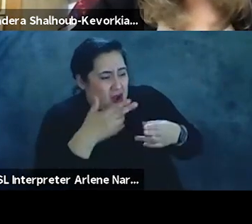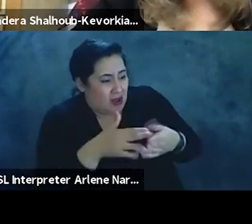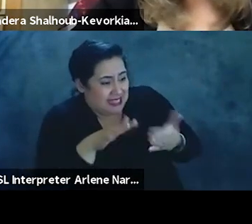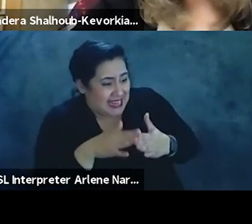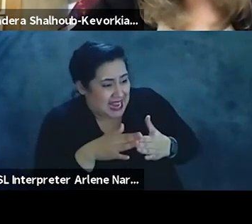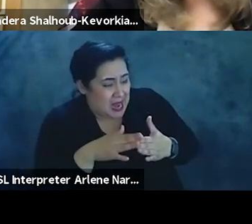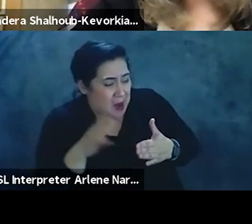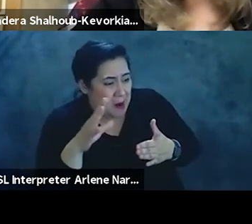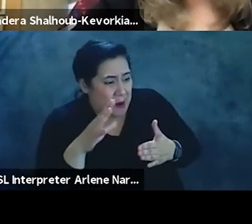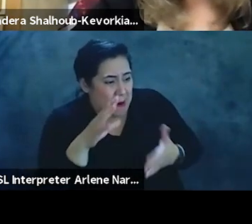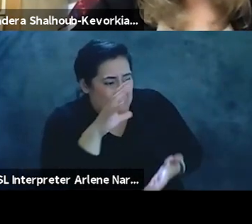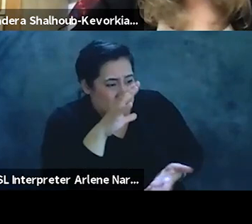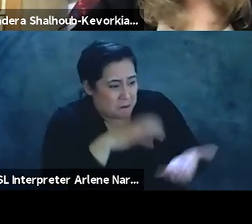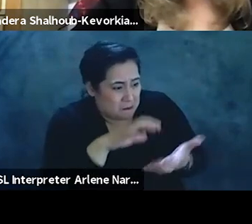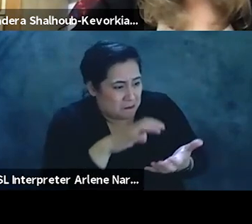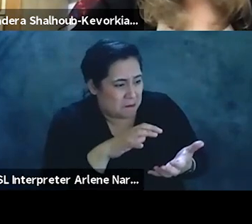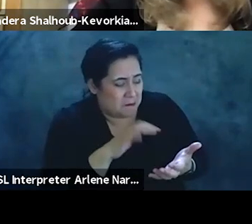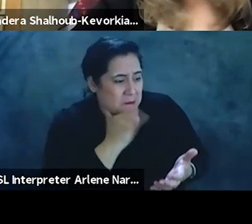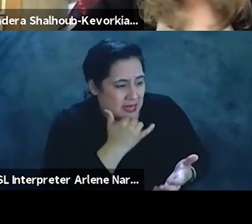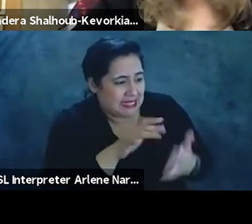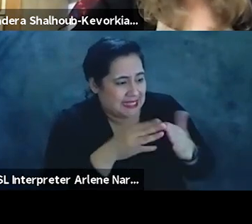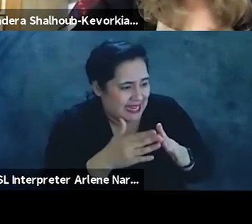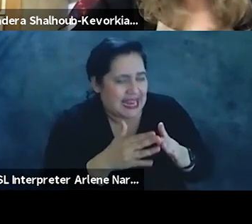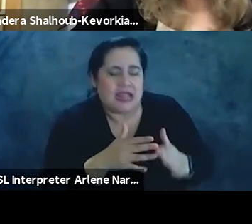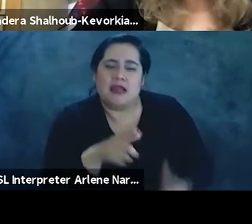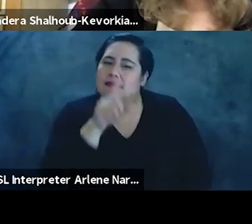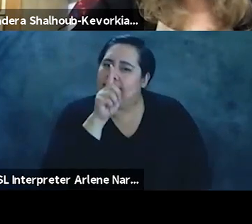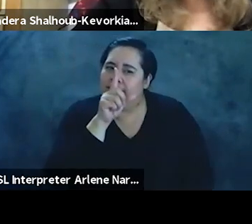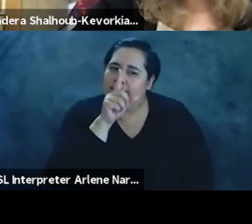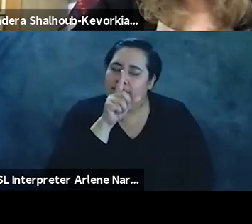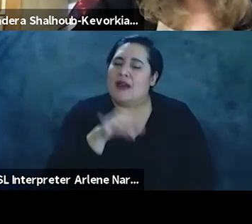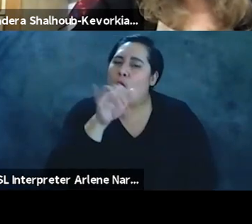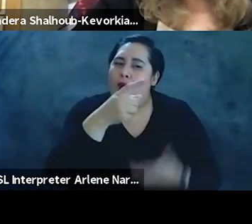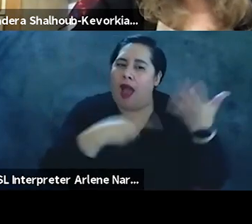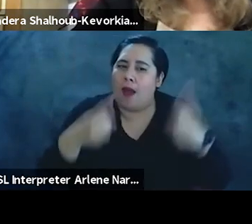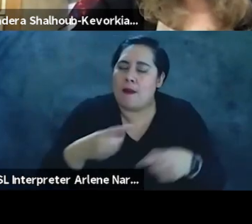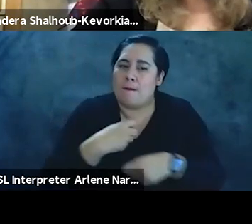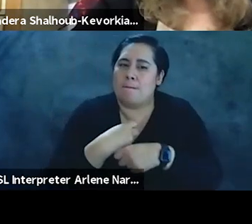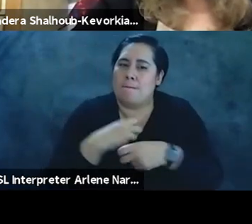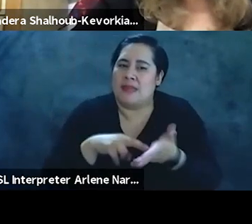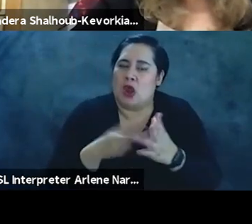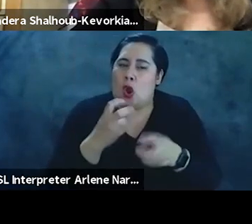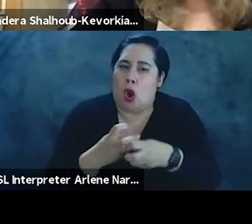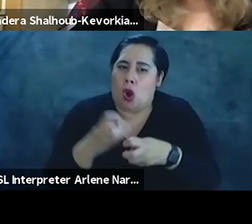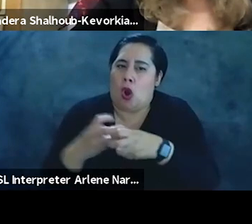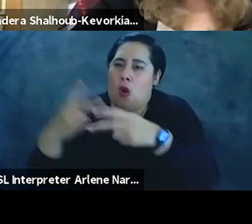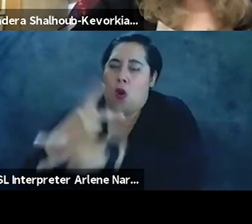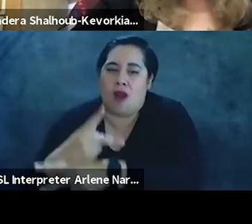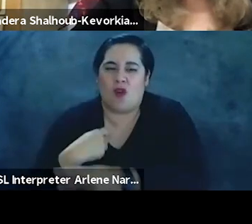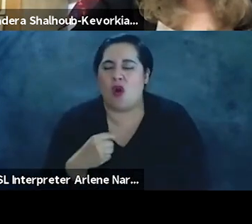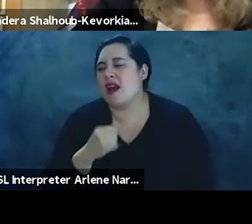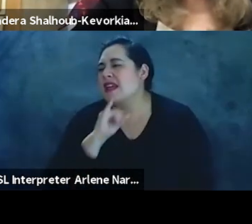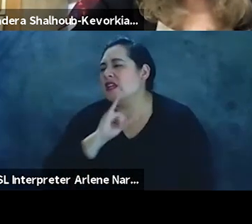a mixed city, which doesn't mean the US isn't a racist place. But what's happened there makes it harder and harder, I think, for Israeli Jews to say, oh, yeah,